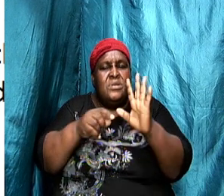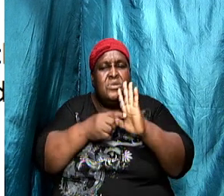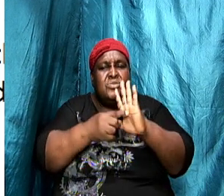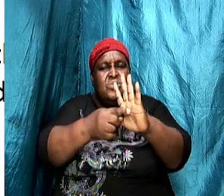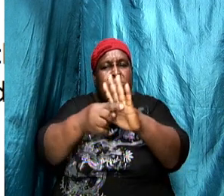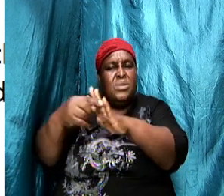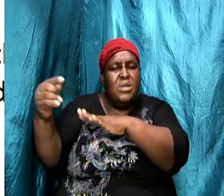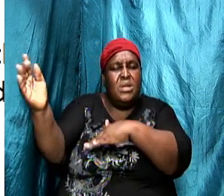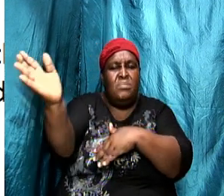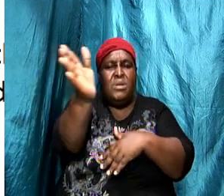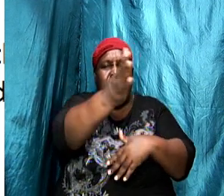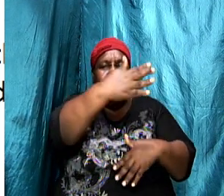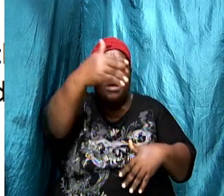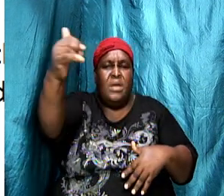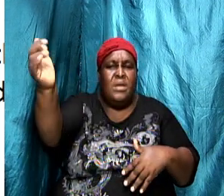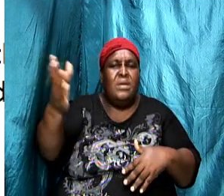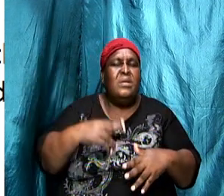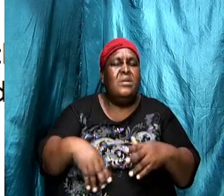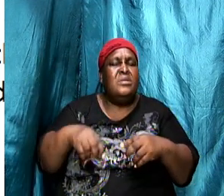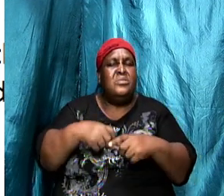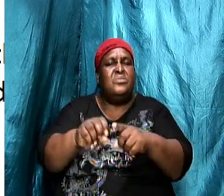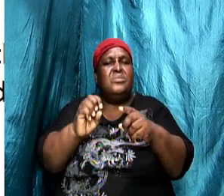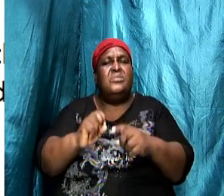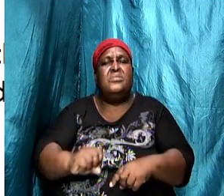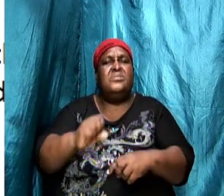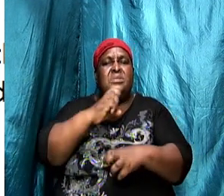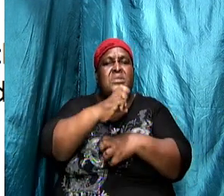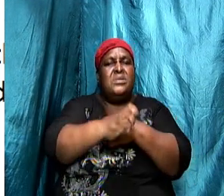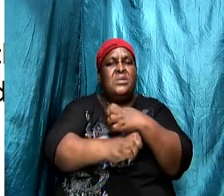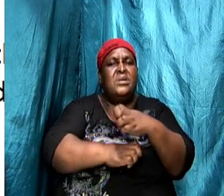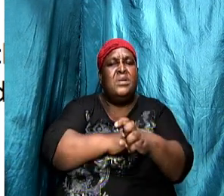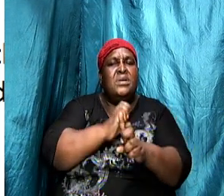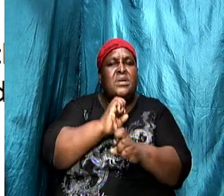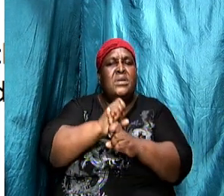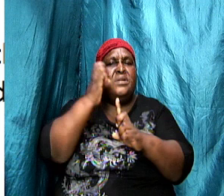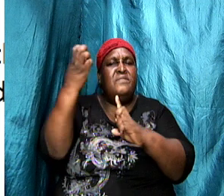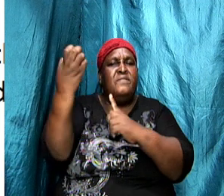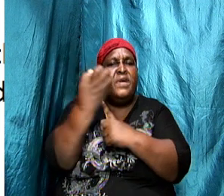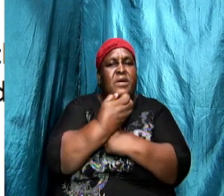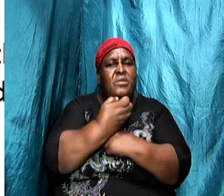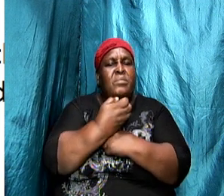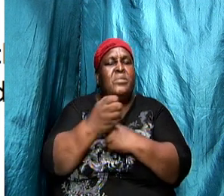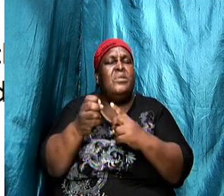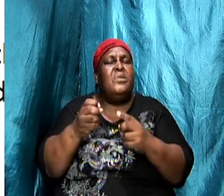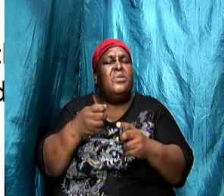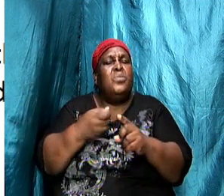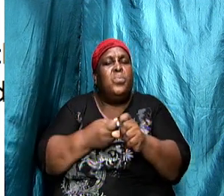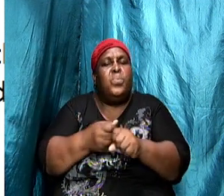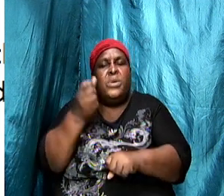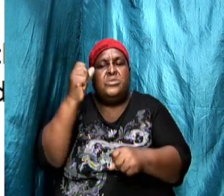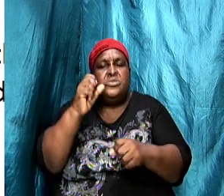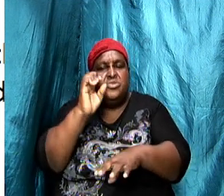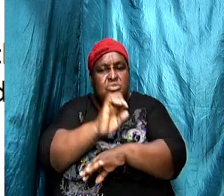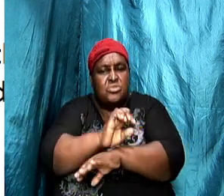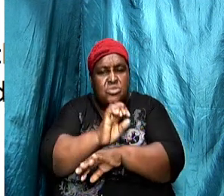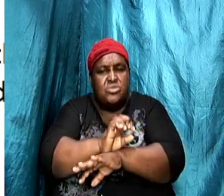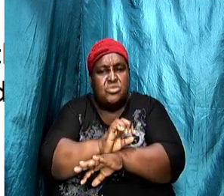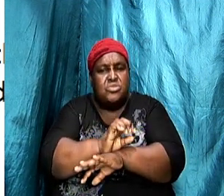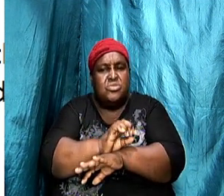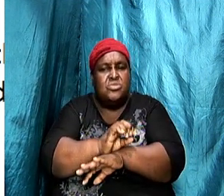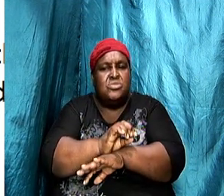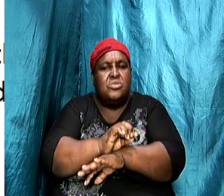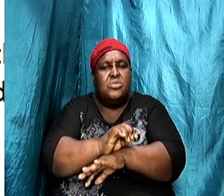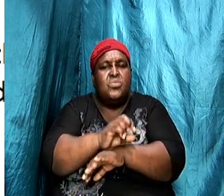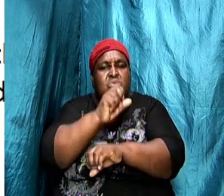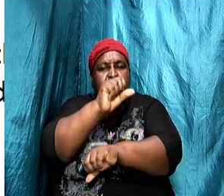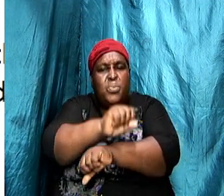it shows us the environment in which the church was functioning